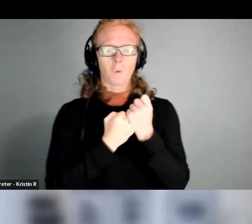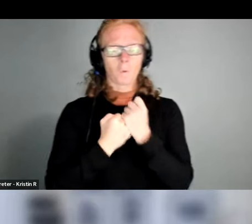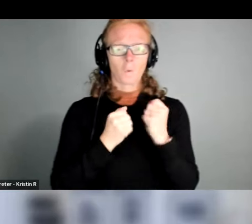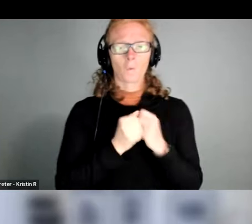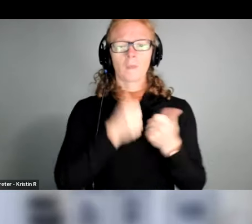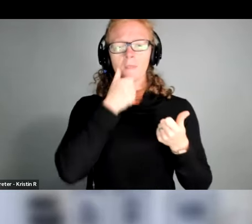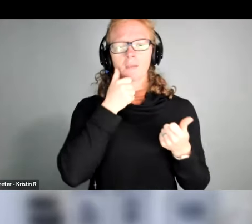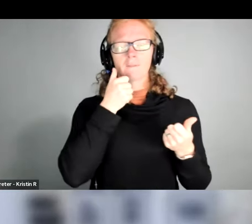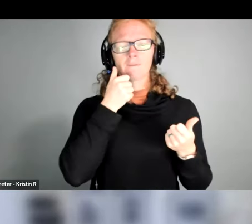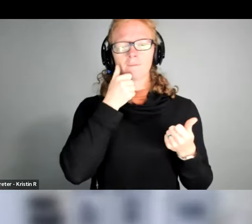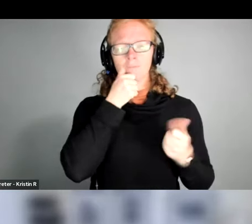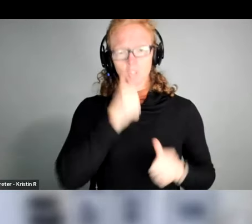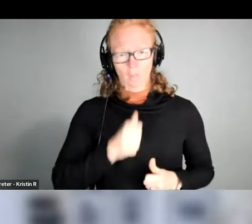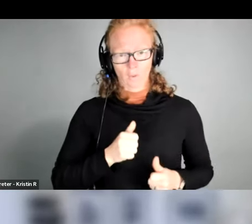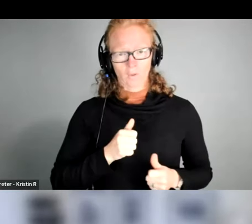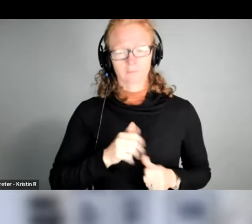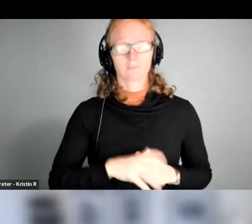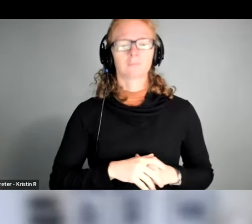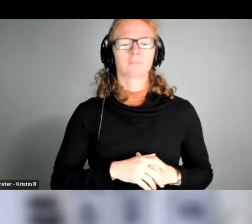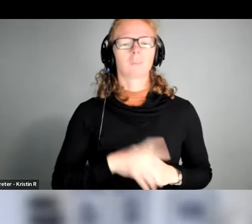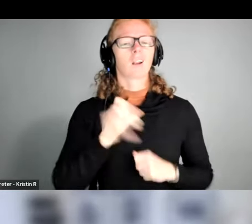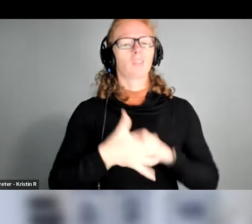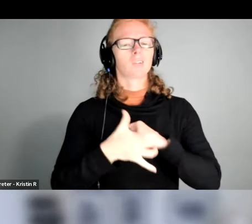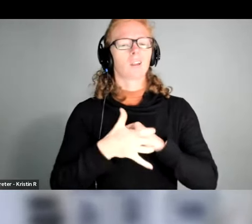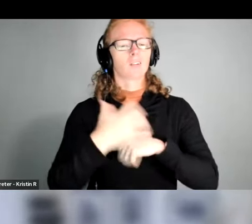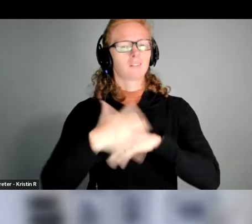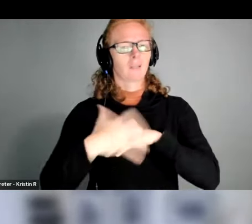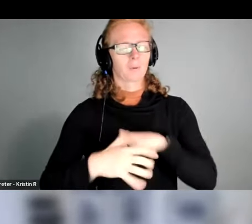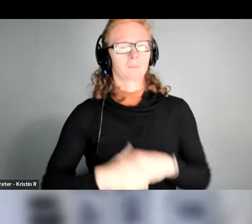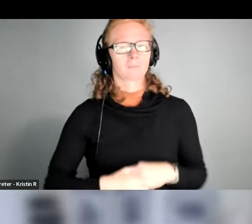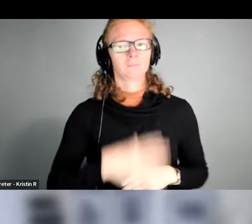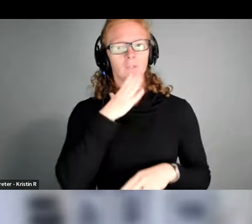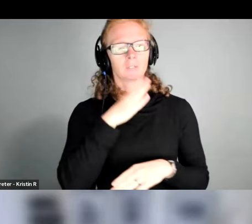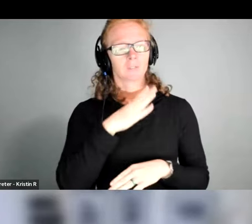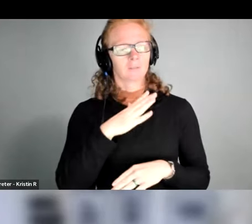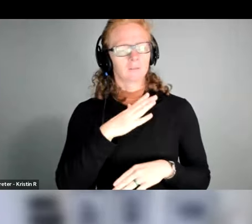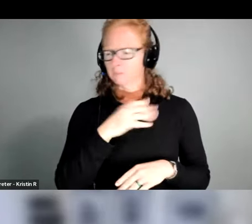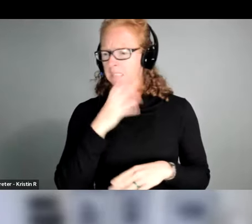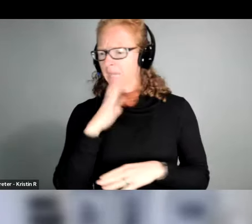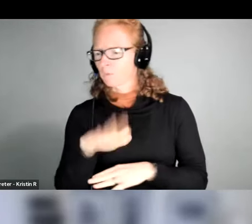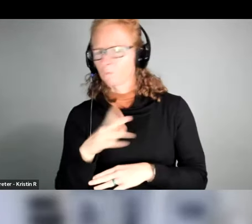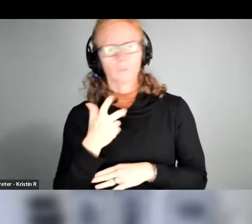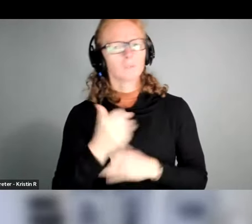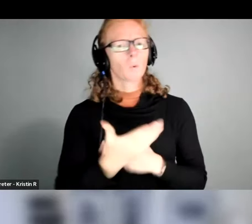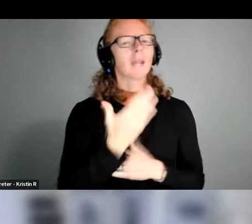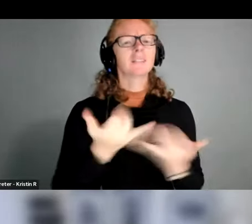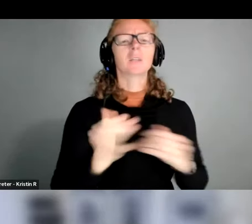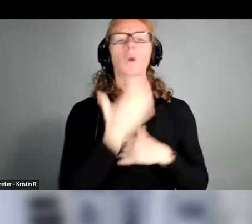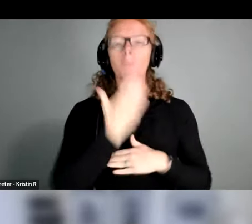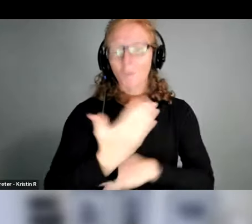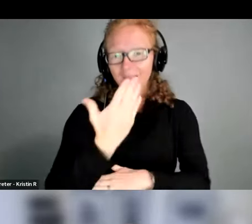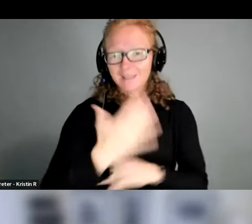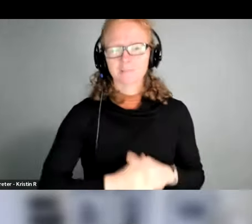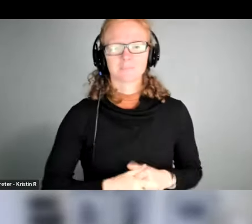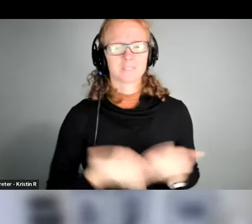loss and new technology that may be available to them good afternoon i think it is still no it's still morning good morning